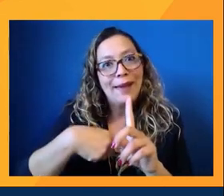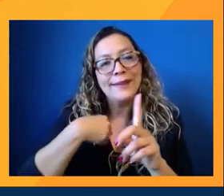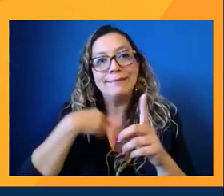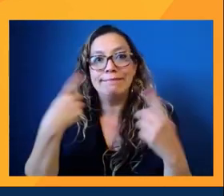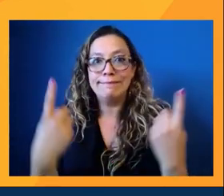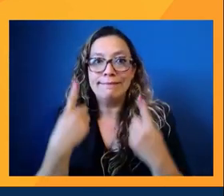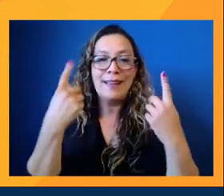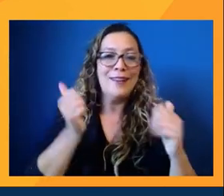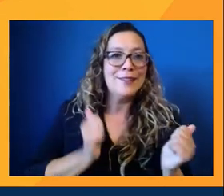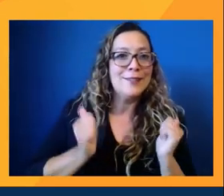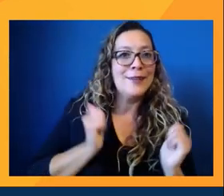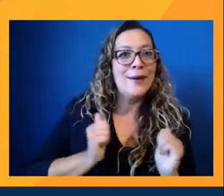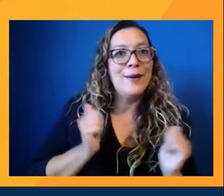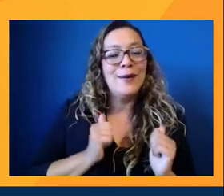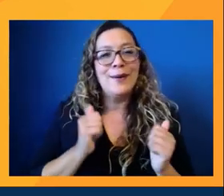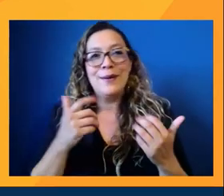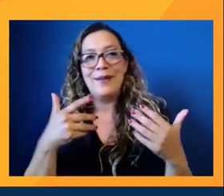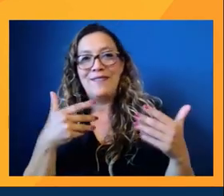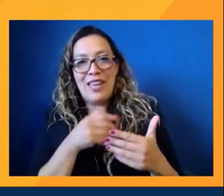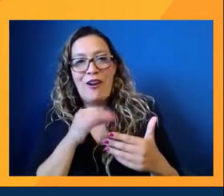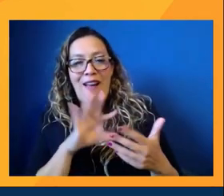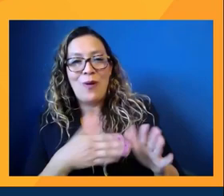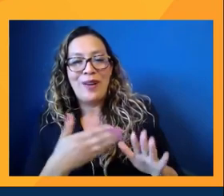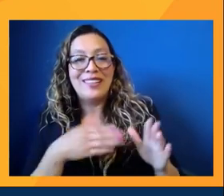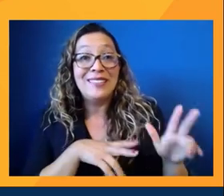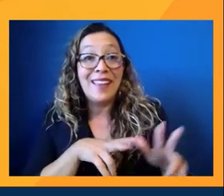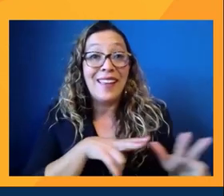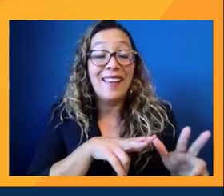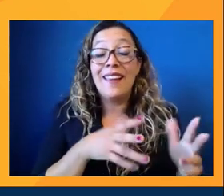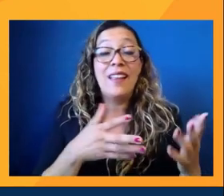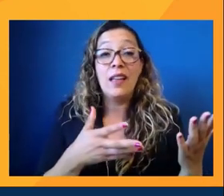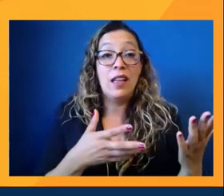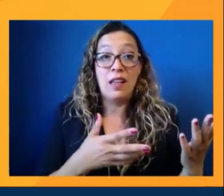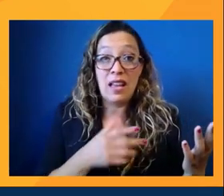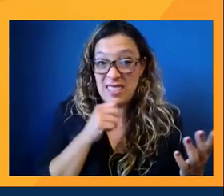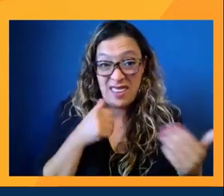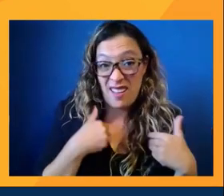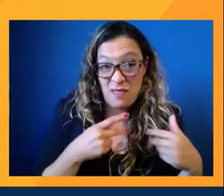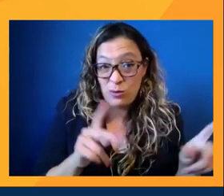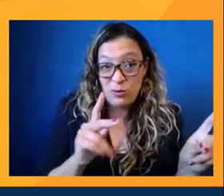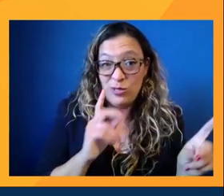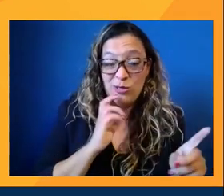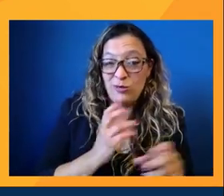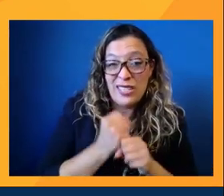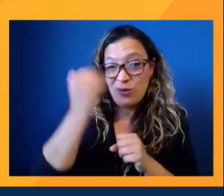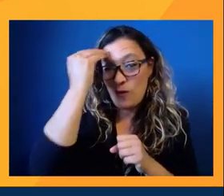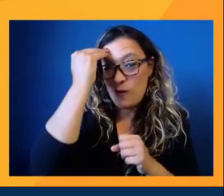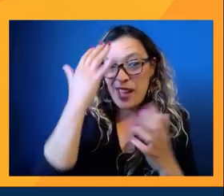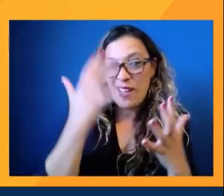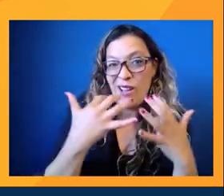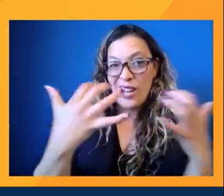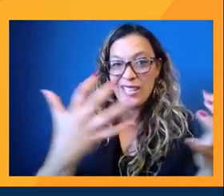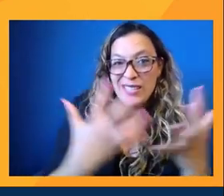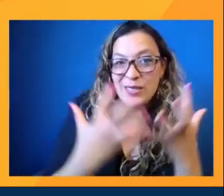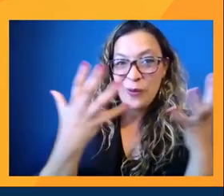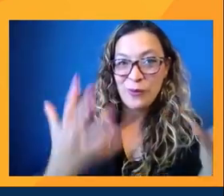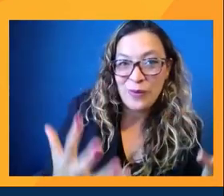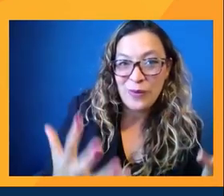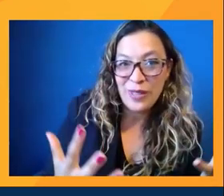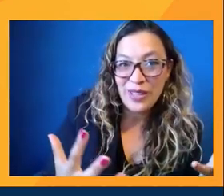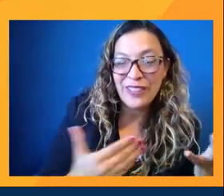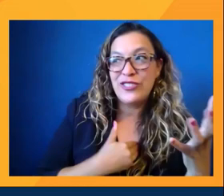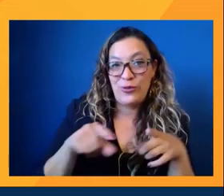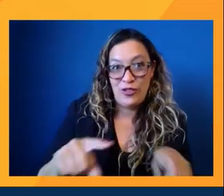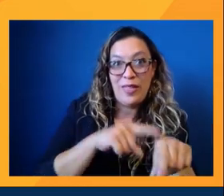show, Fear the Walking Dead and that I haven't had the time to kind of get to know my audience, which is like I'm during the